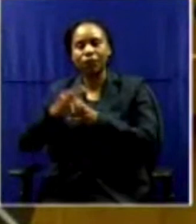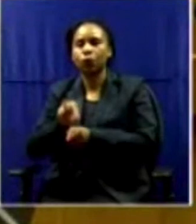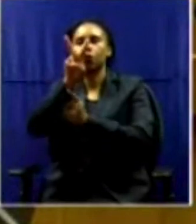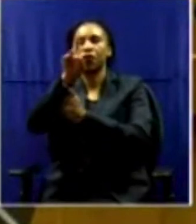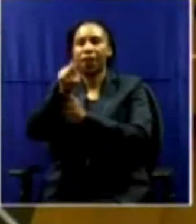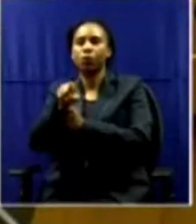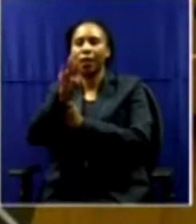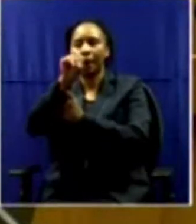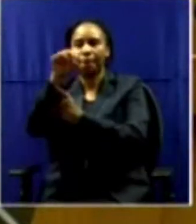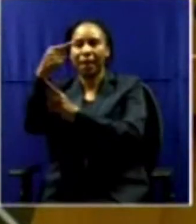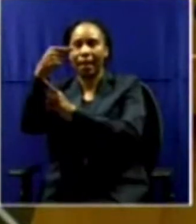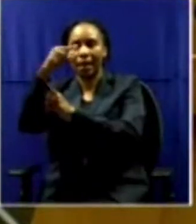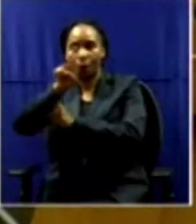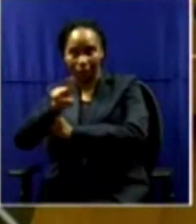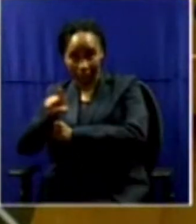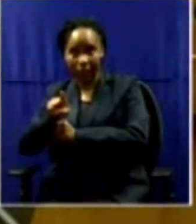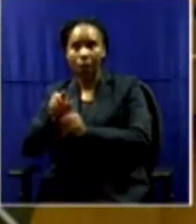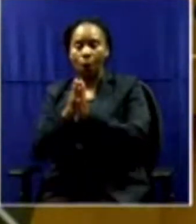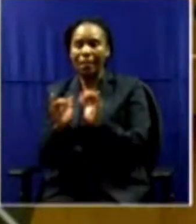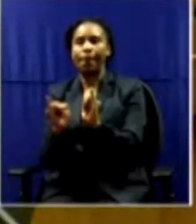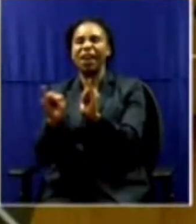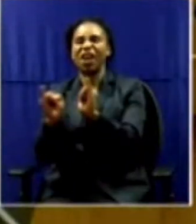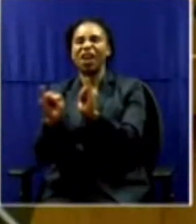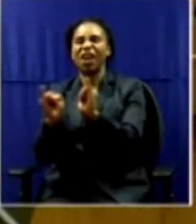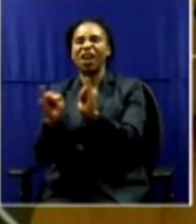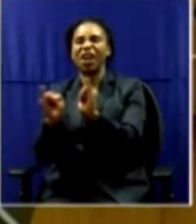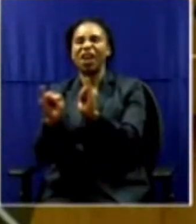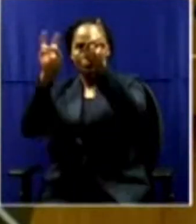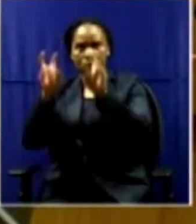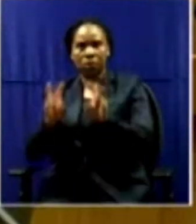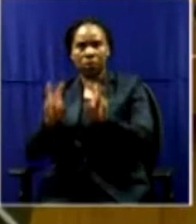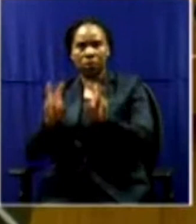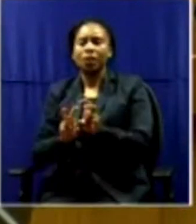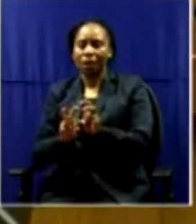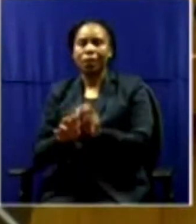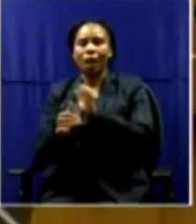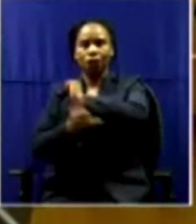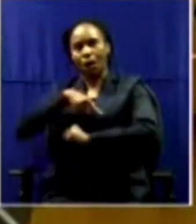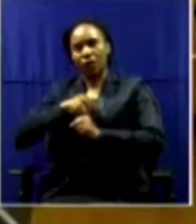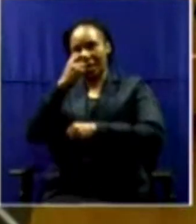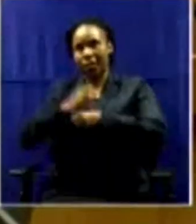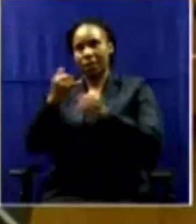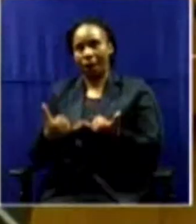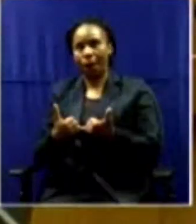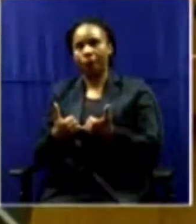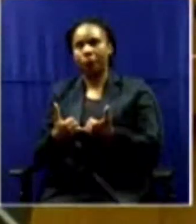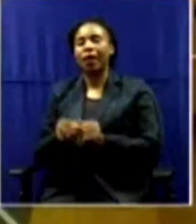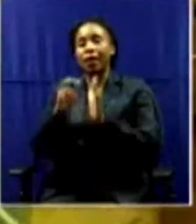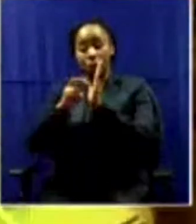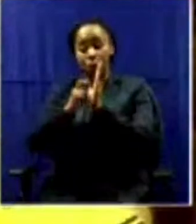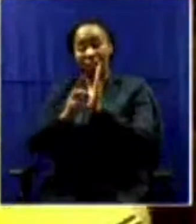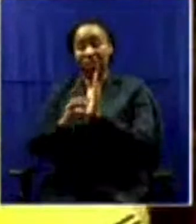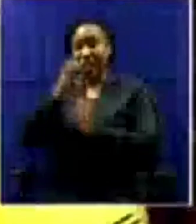of emergency power that our country needs. The necessary regulations have been amended